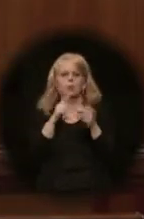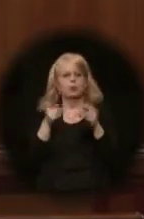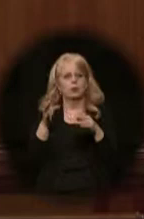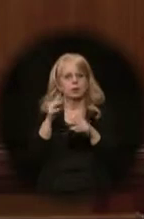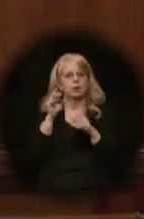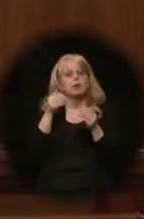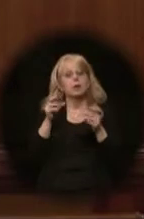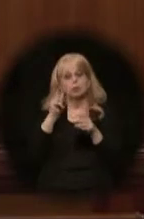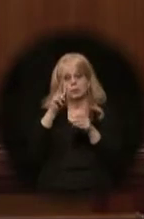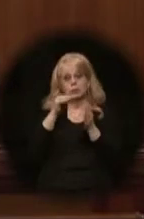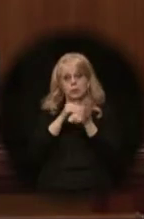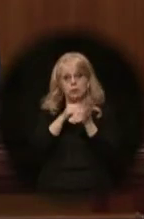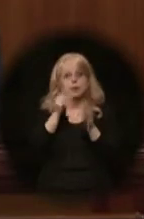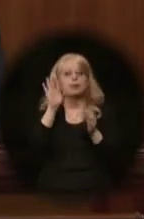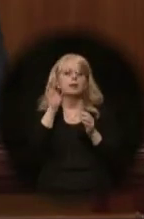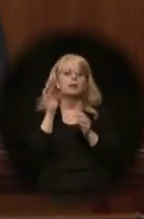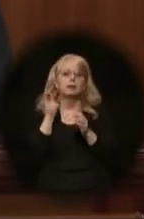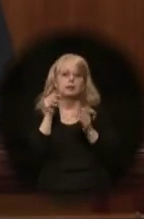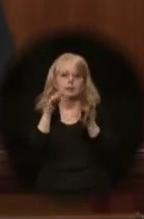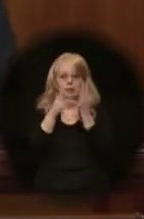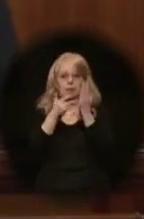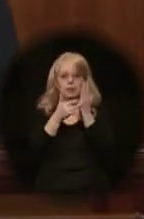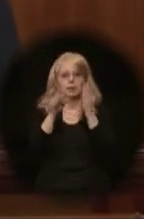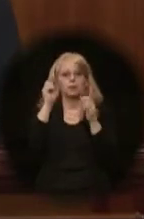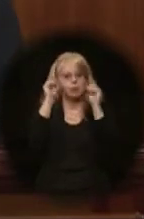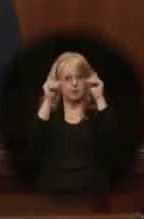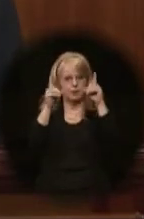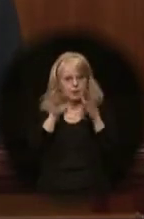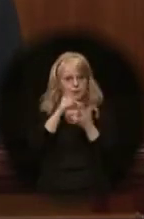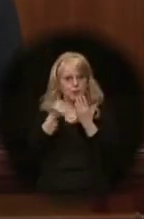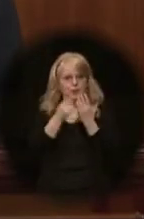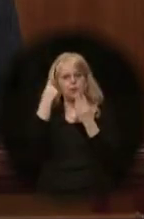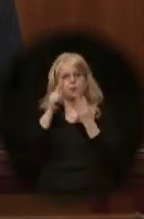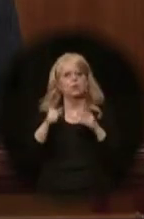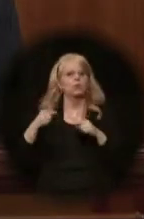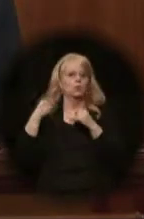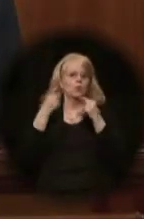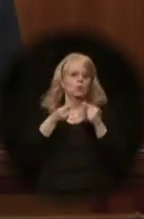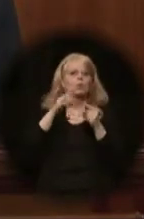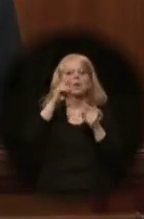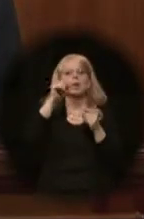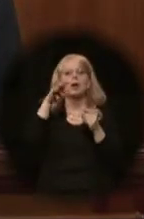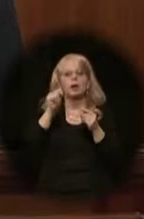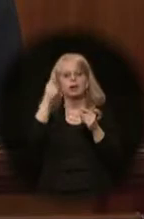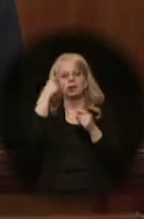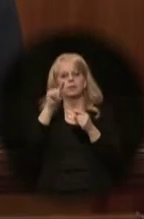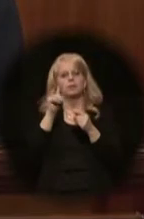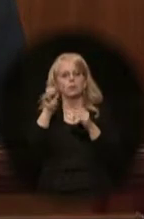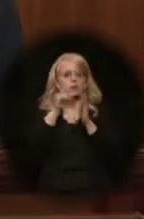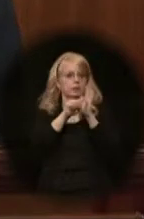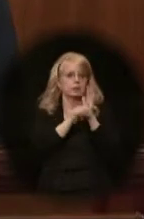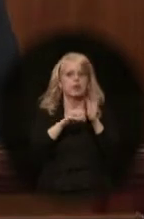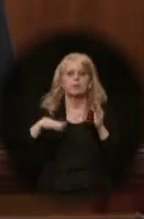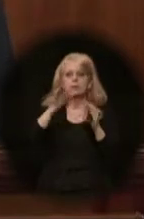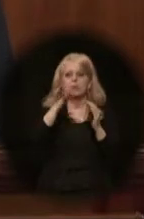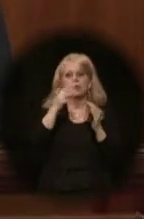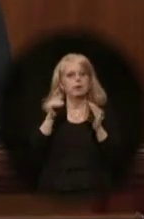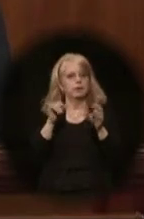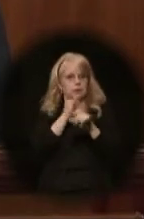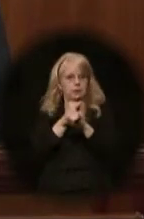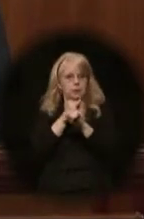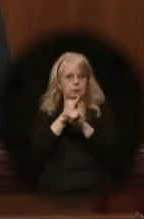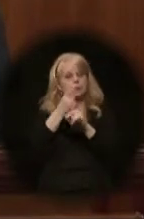TVEP, the Technical Vocational Education Program, to provide grants to statewide job training institutions. To keep Alaska strong,